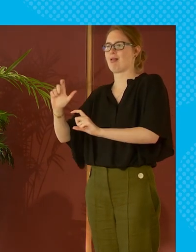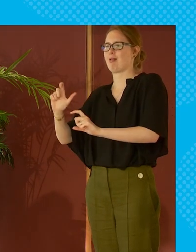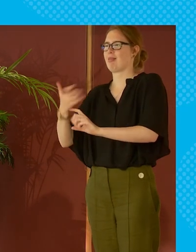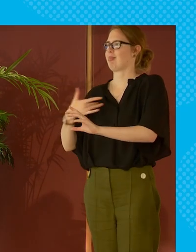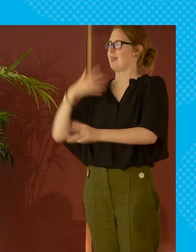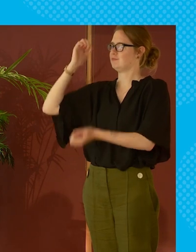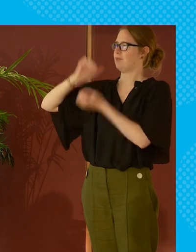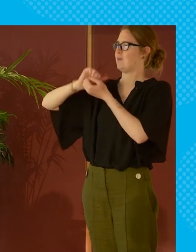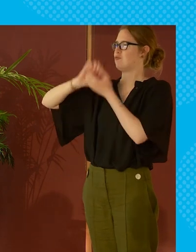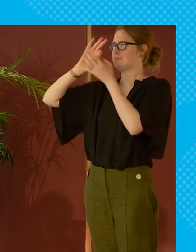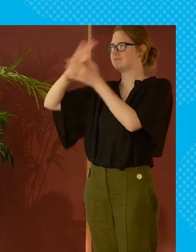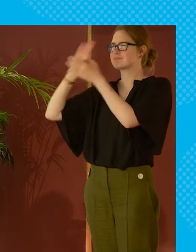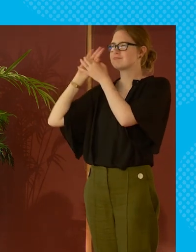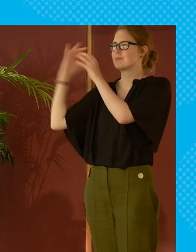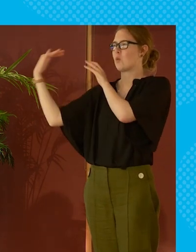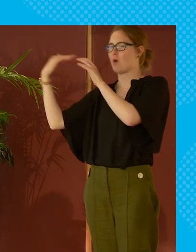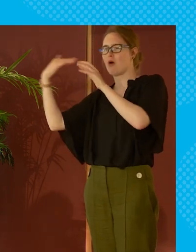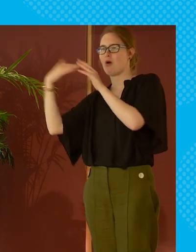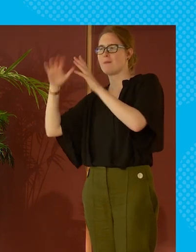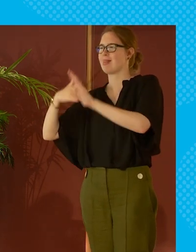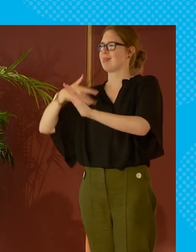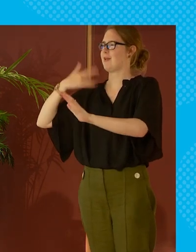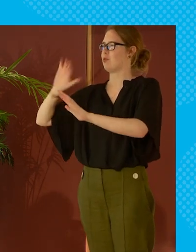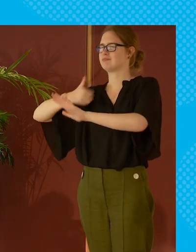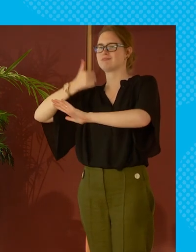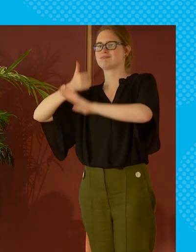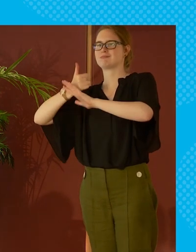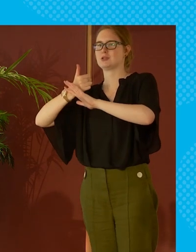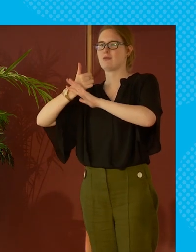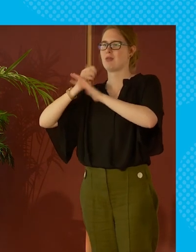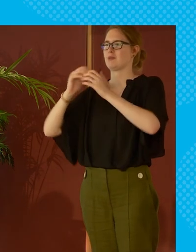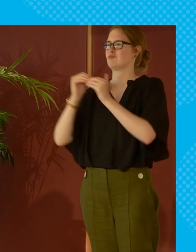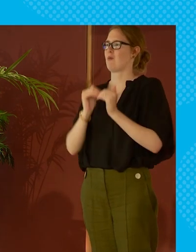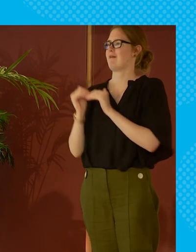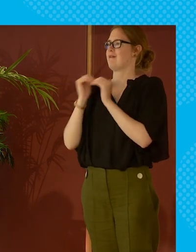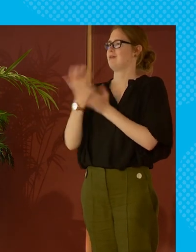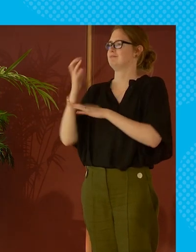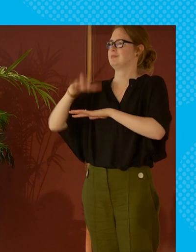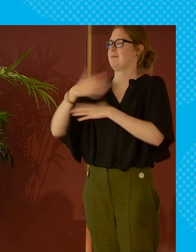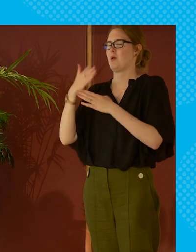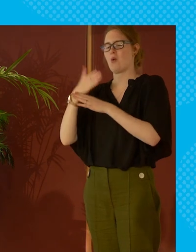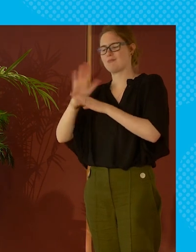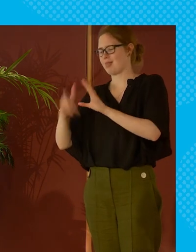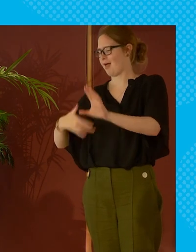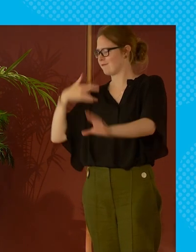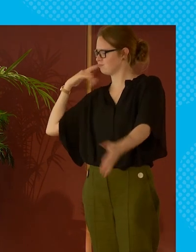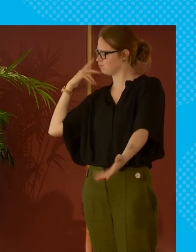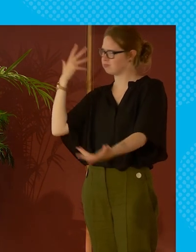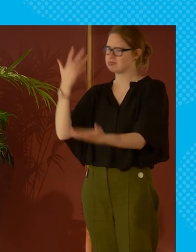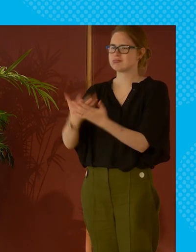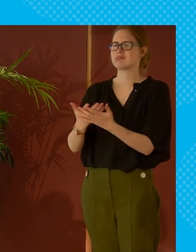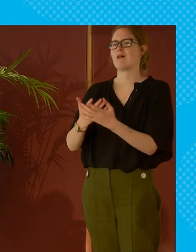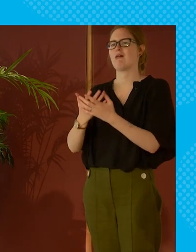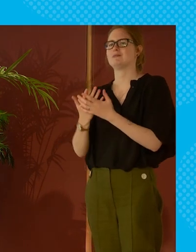still had kind of living memory and connections to the war lived through the establishment of the welfare state had worked all their lives